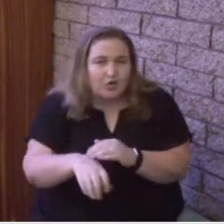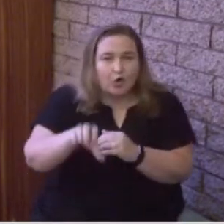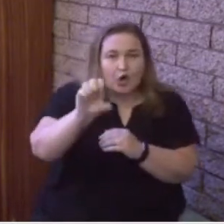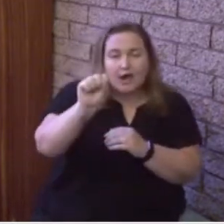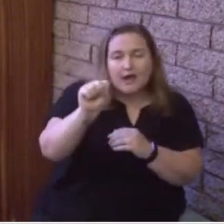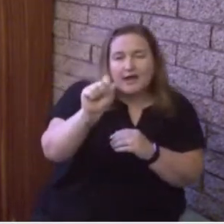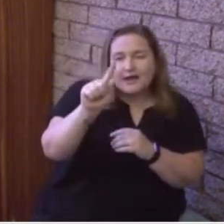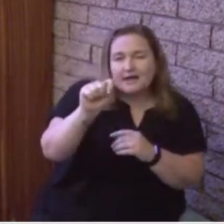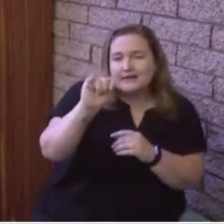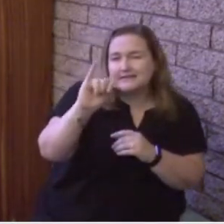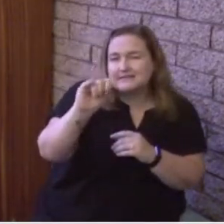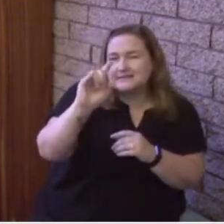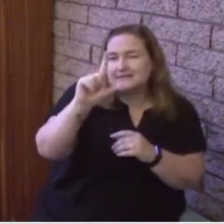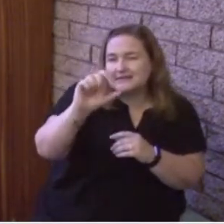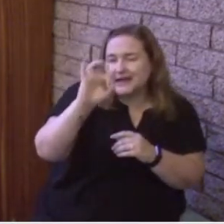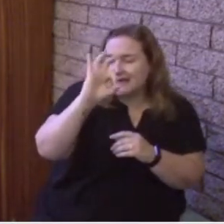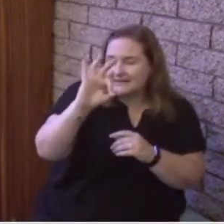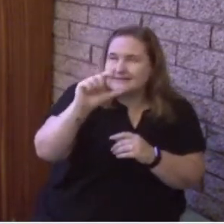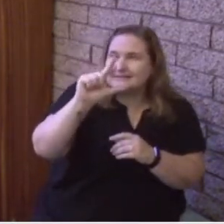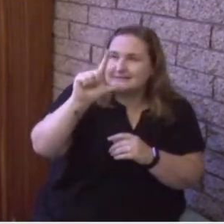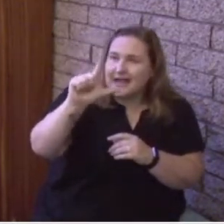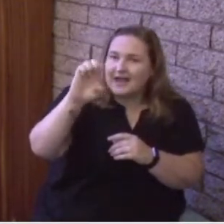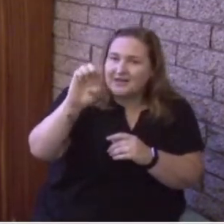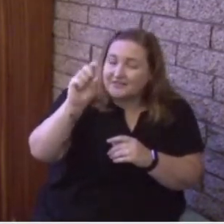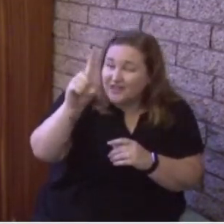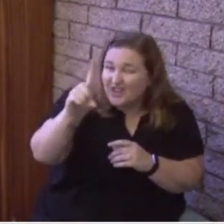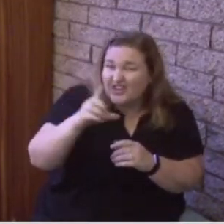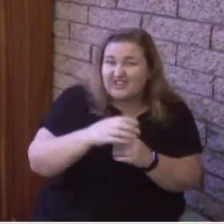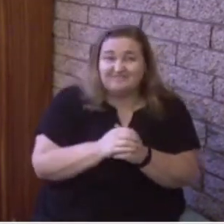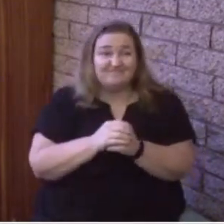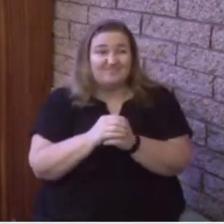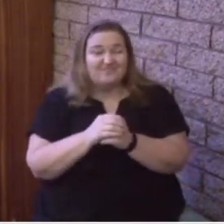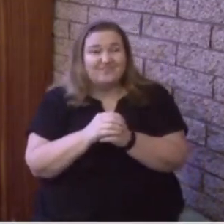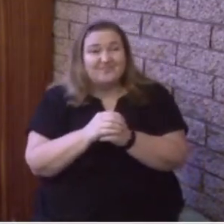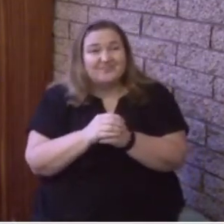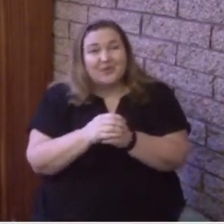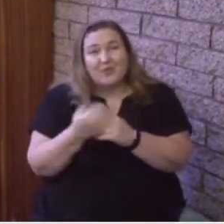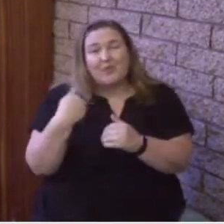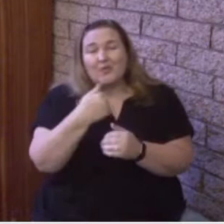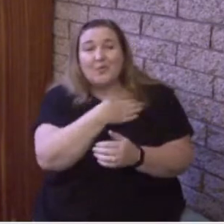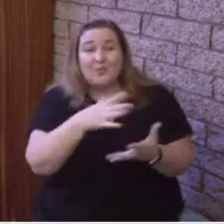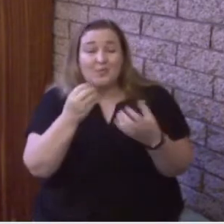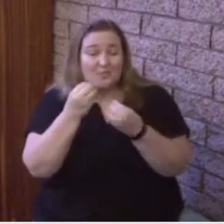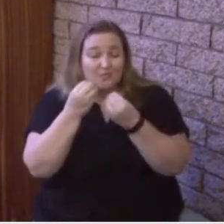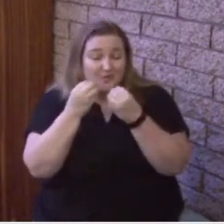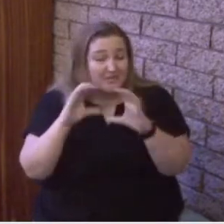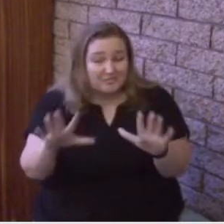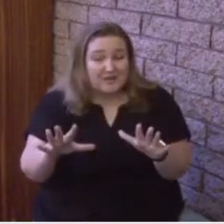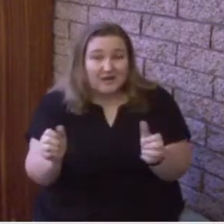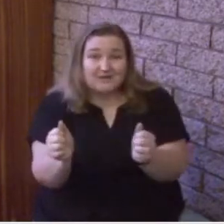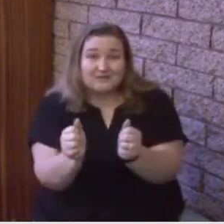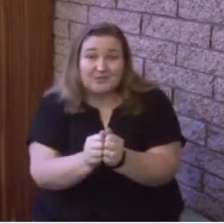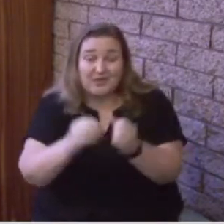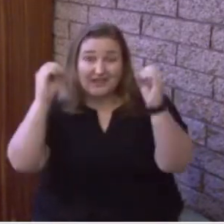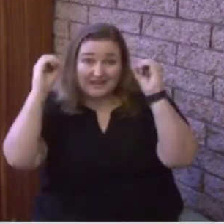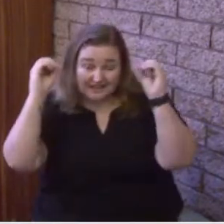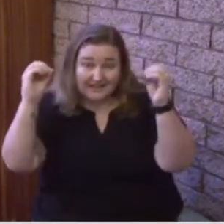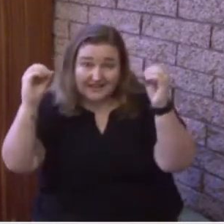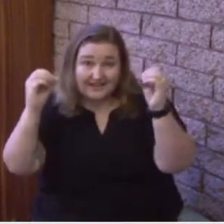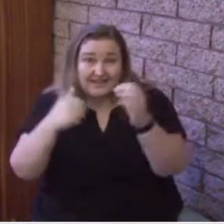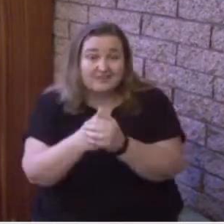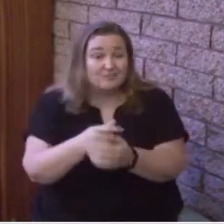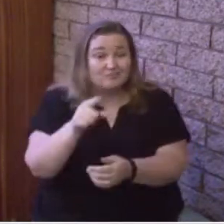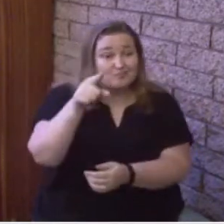technology so that right there at home, right where you are, you can experience God's Word, and you can experience